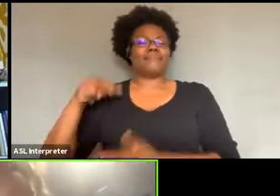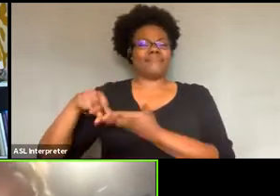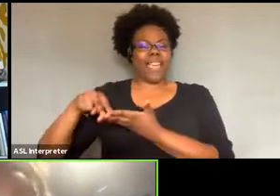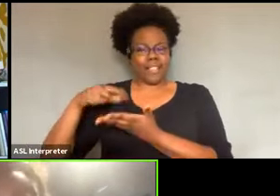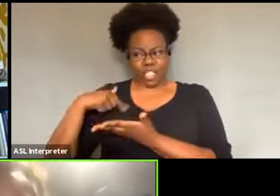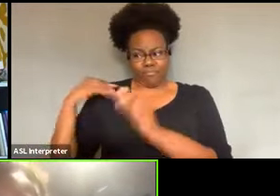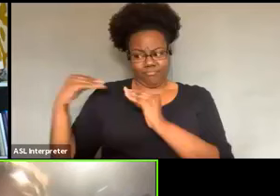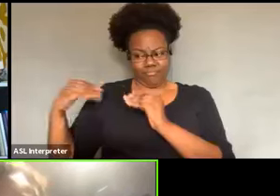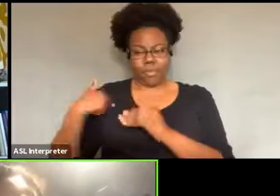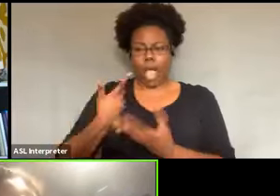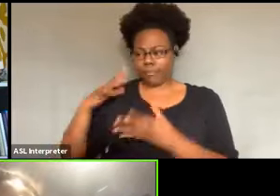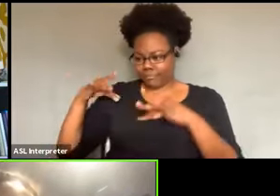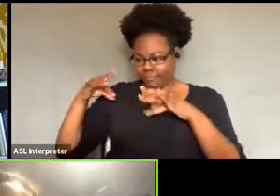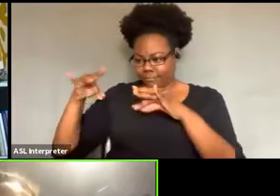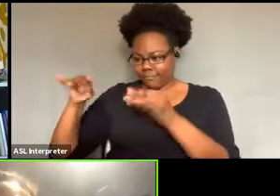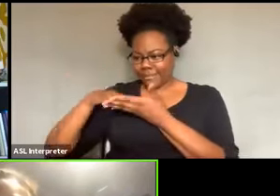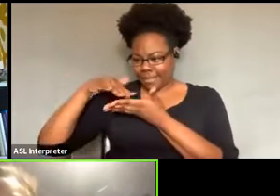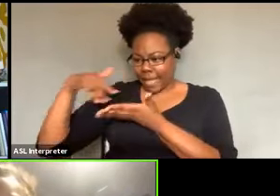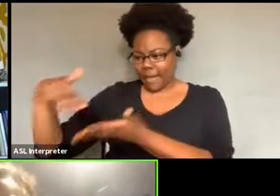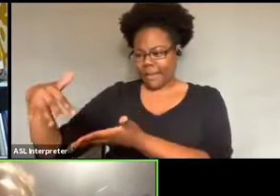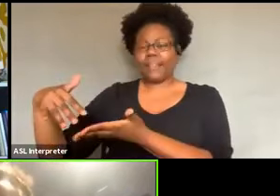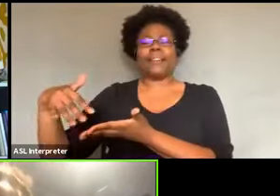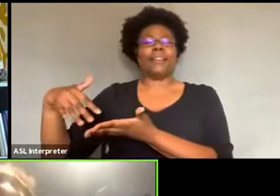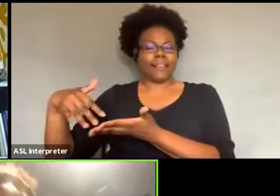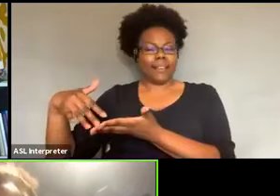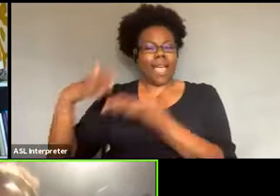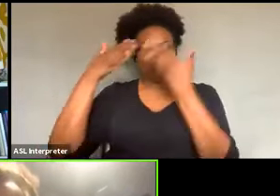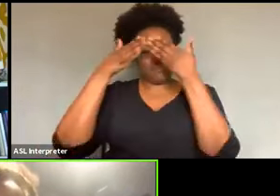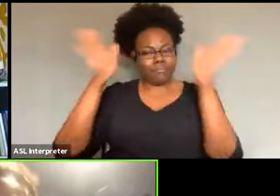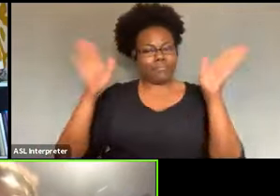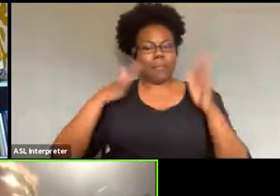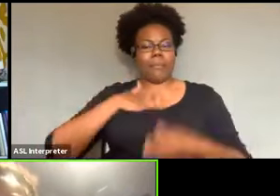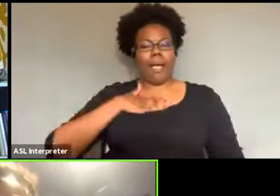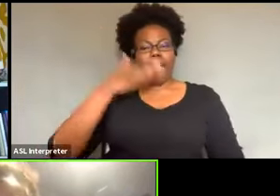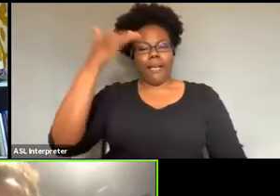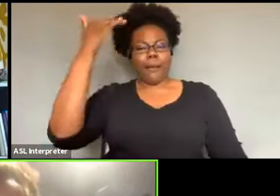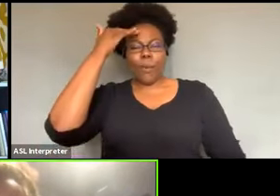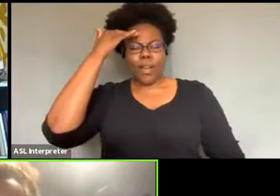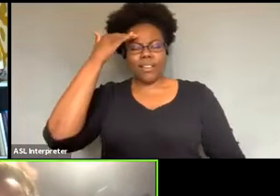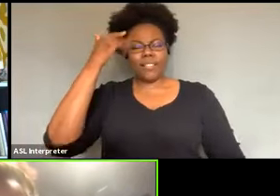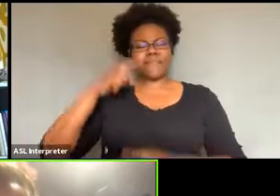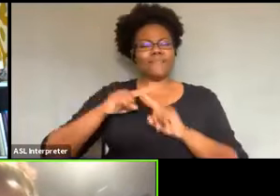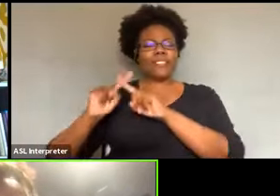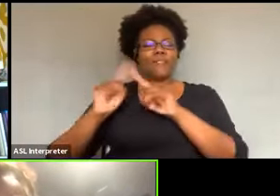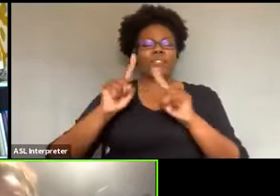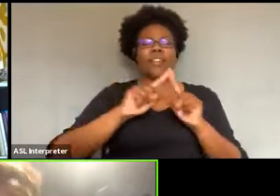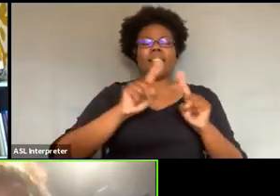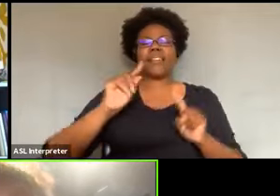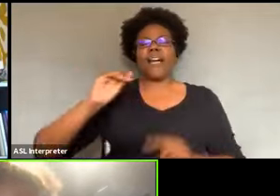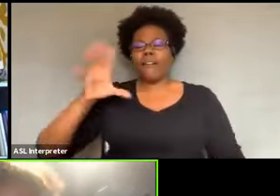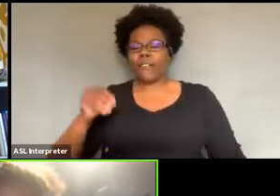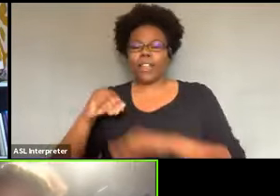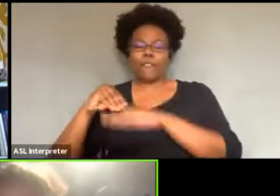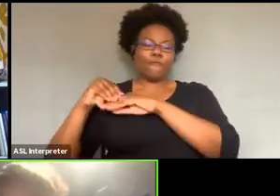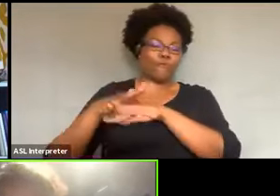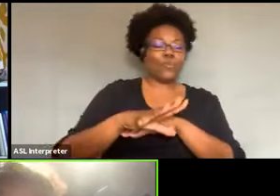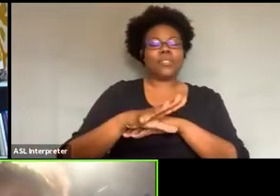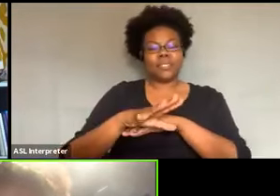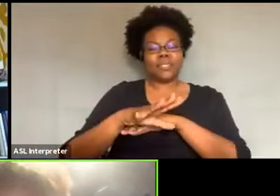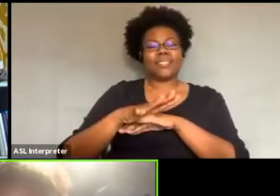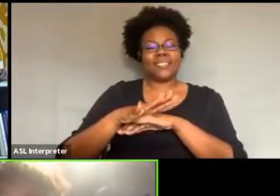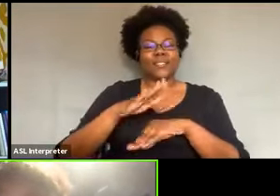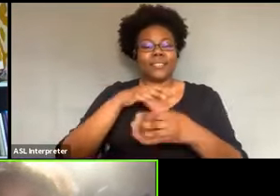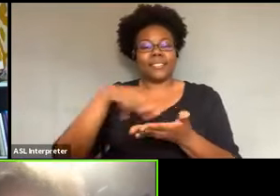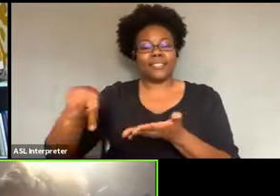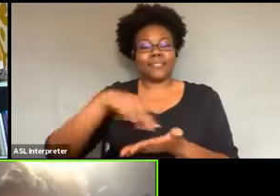knowledge and awareness of various influences of African-centered dance, I realized it was none